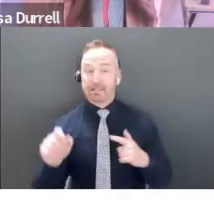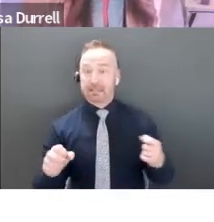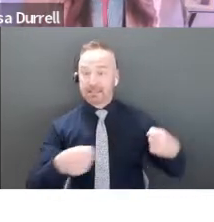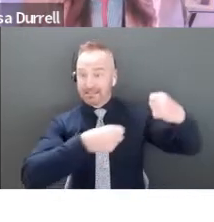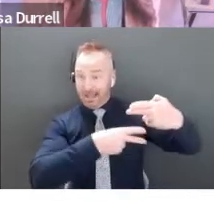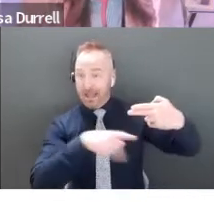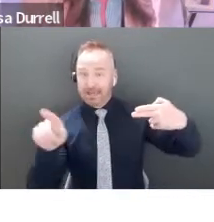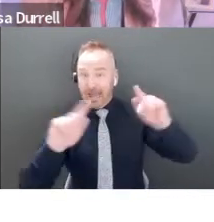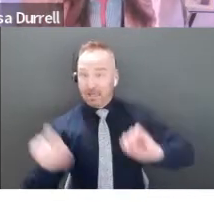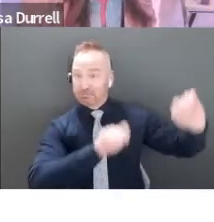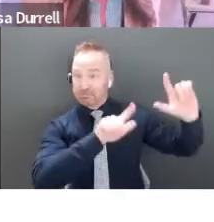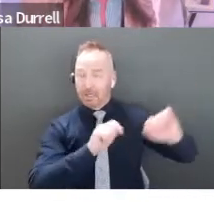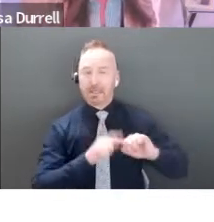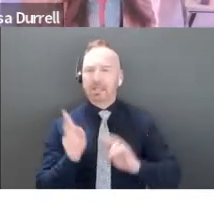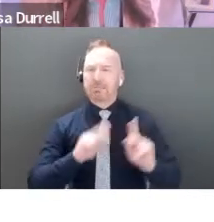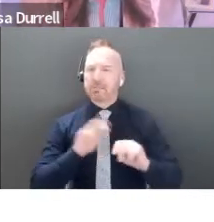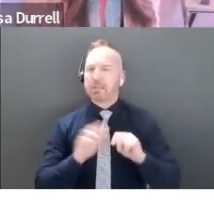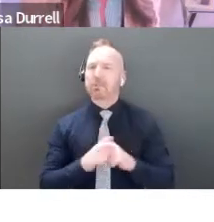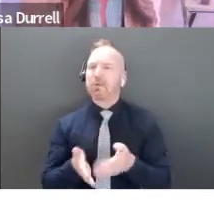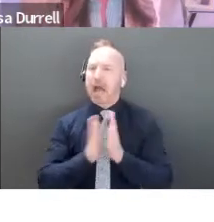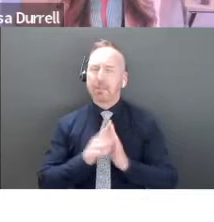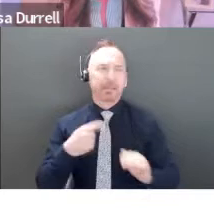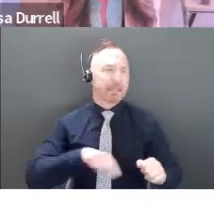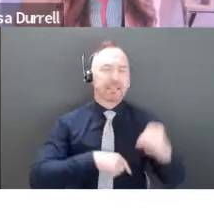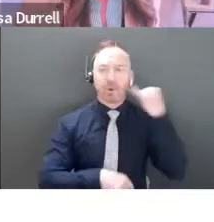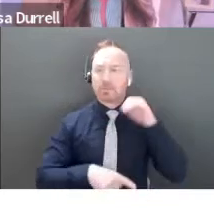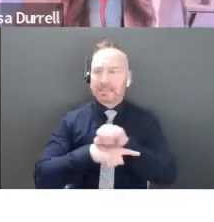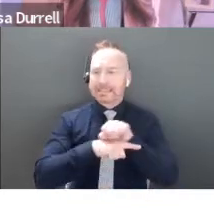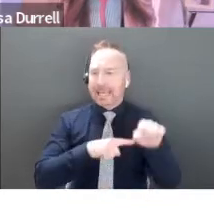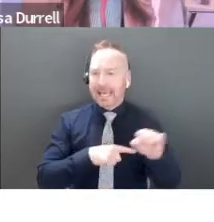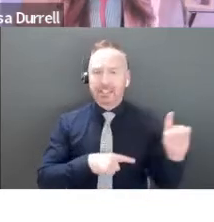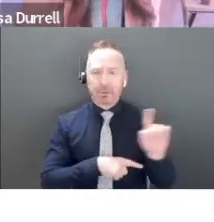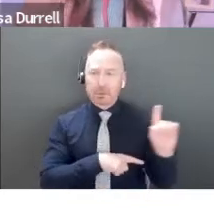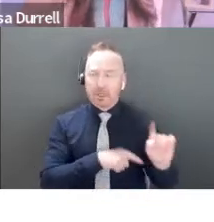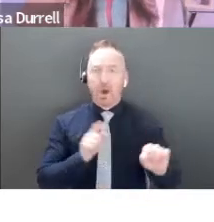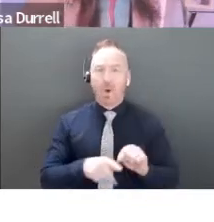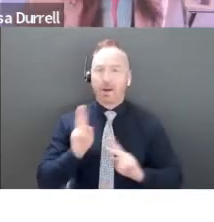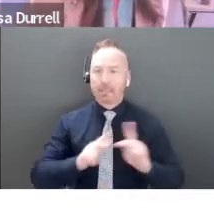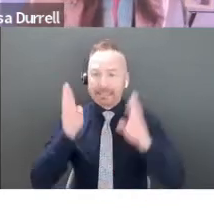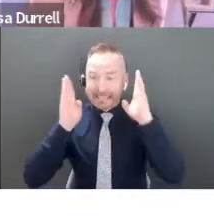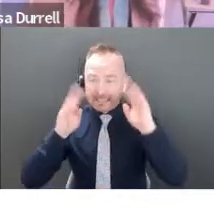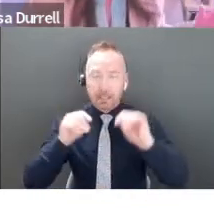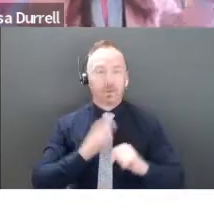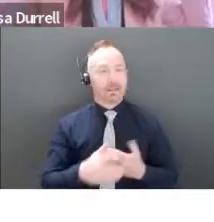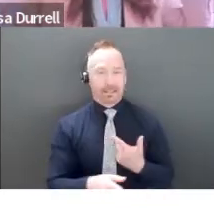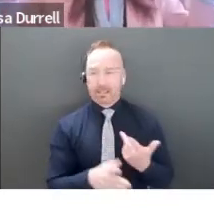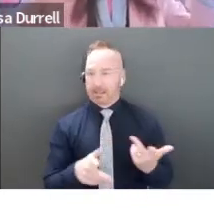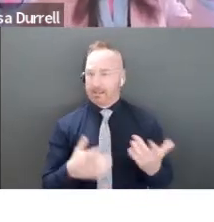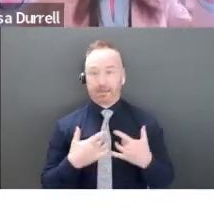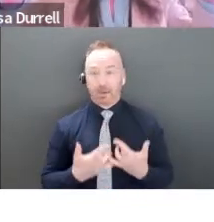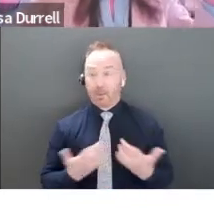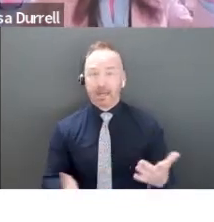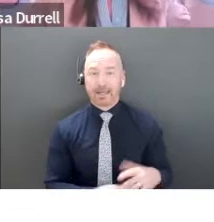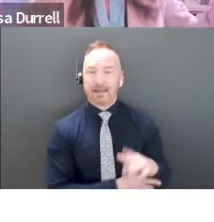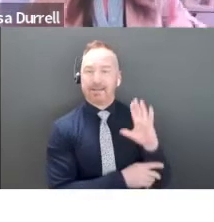to me, you know, how do I keep people's attention when I'm on a stage? Well, look, it's even more depressing than you think, because you only have about five seconds before